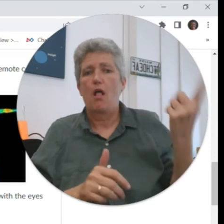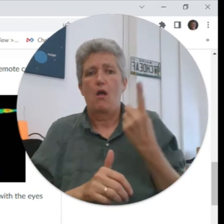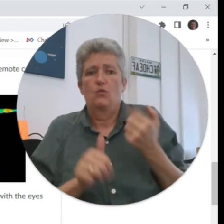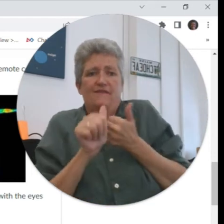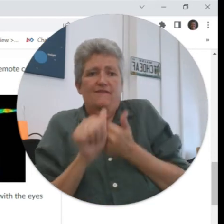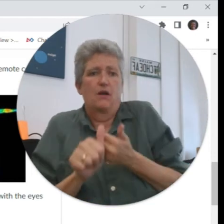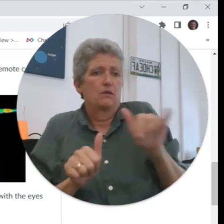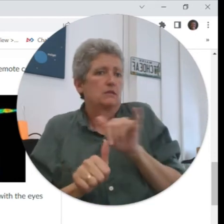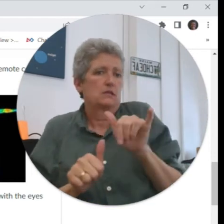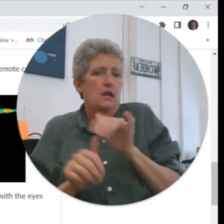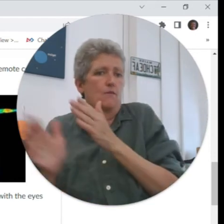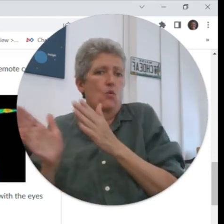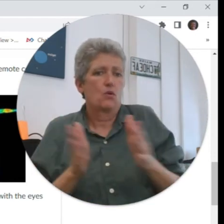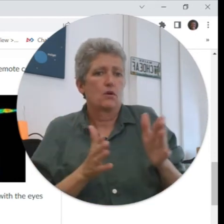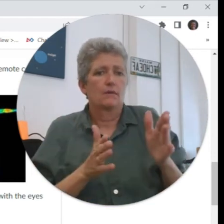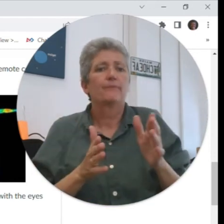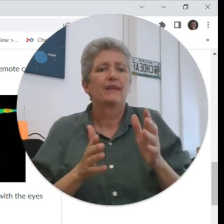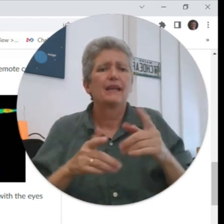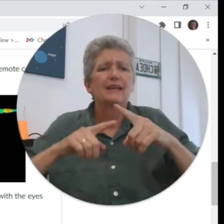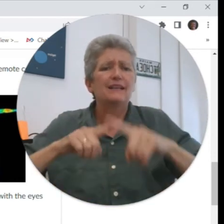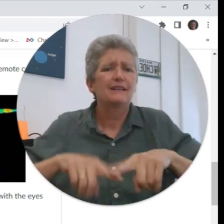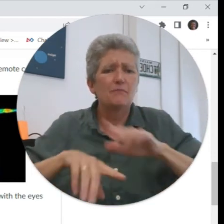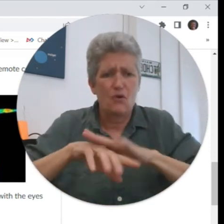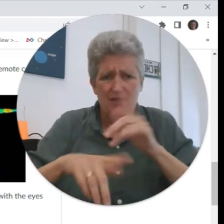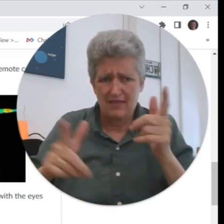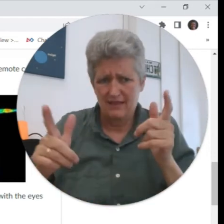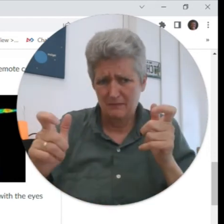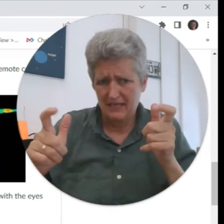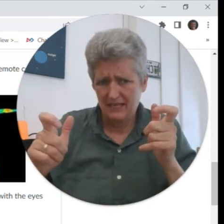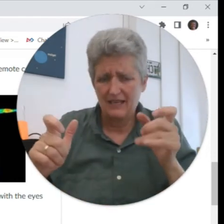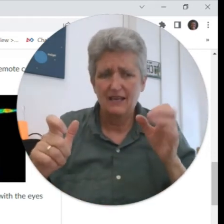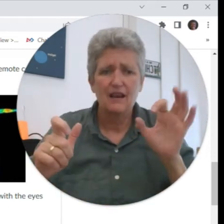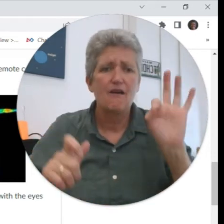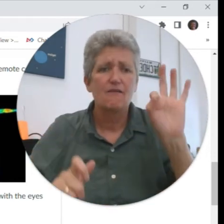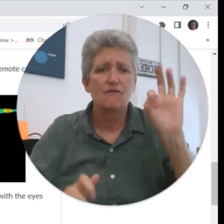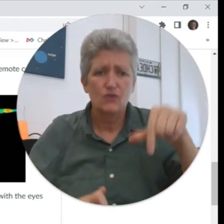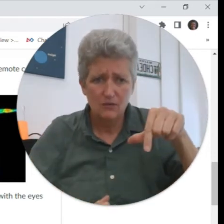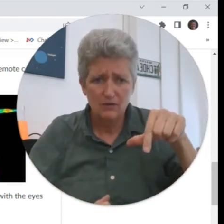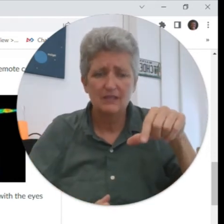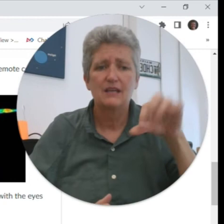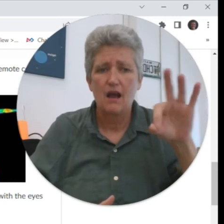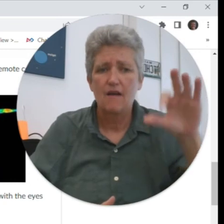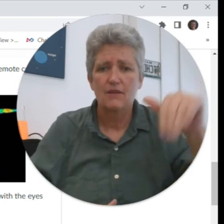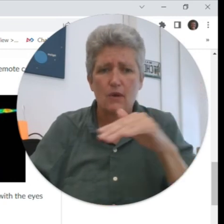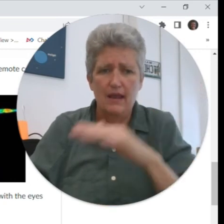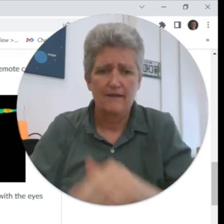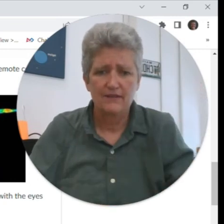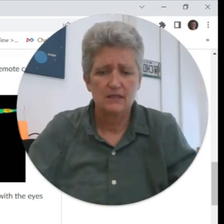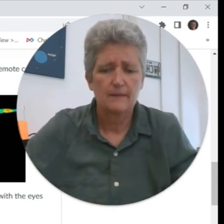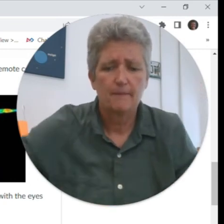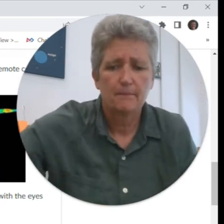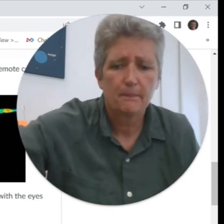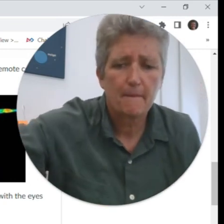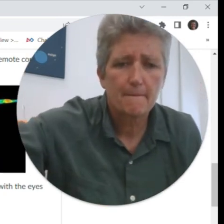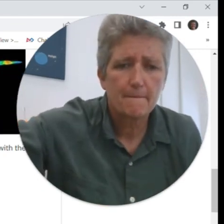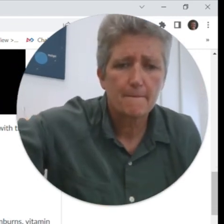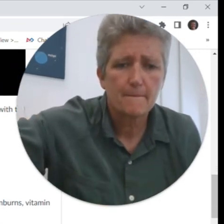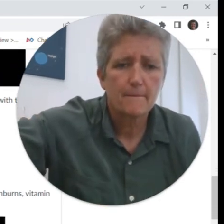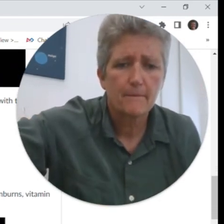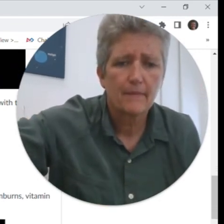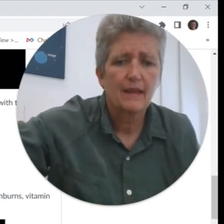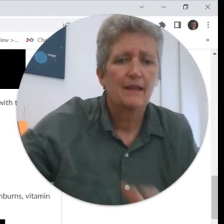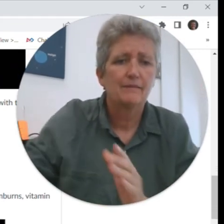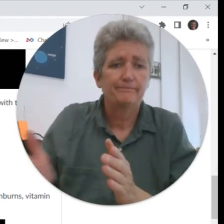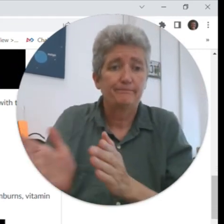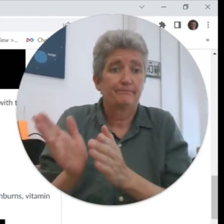every rainbow actual rainbow in the sky and stuff will be in those colors in that